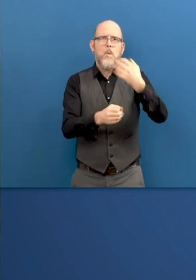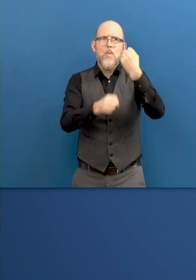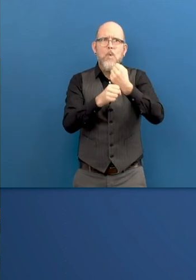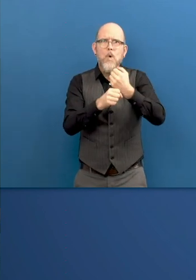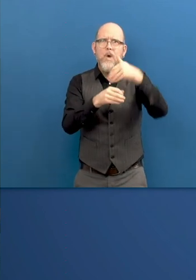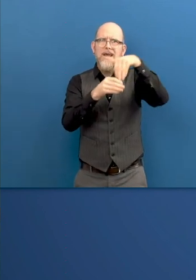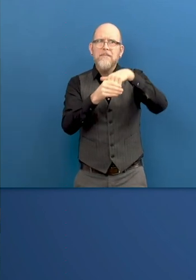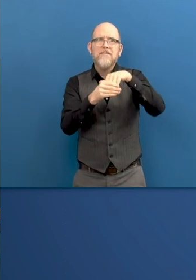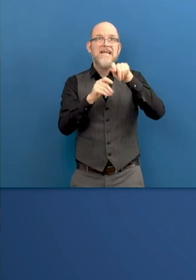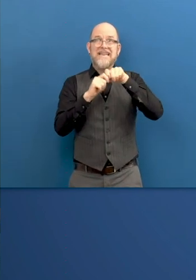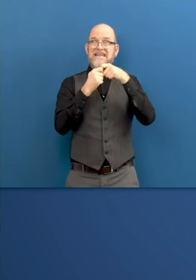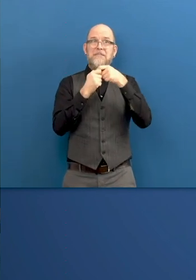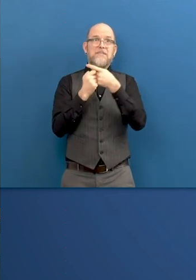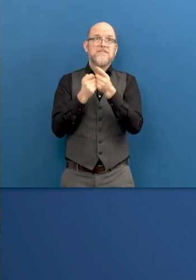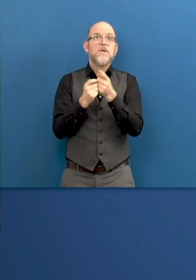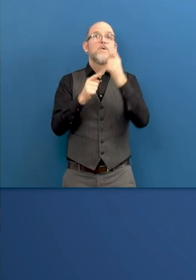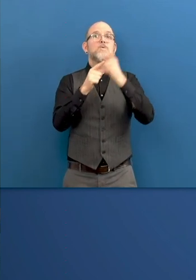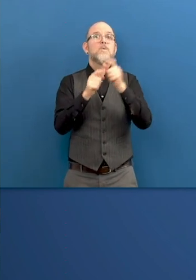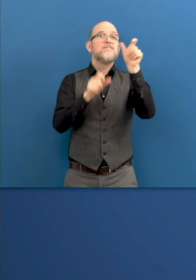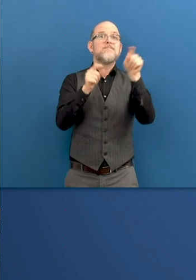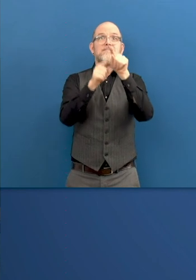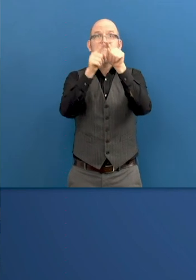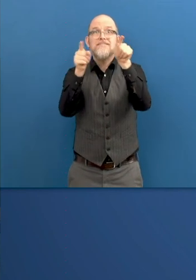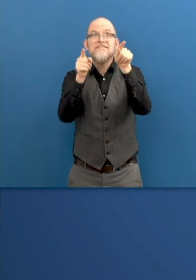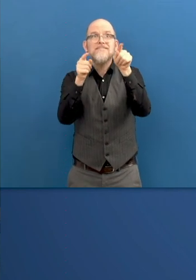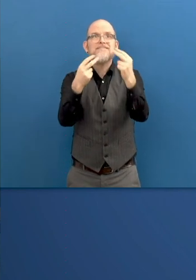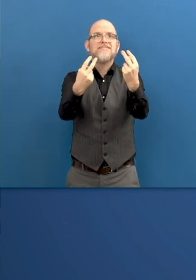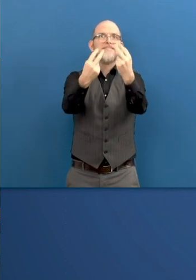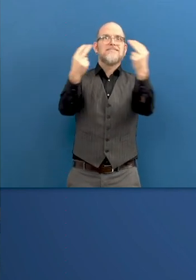Thank you, and I hope we keep in touch. Thank you very much.